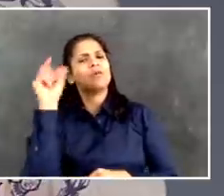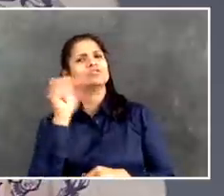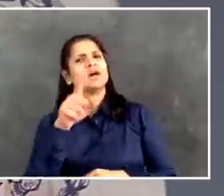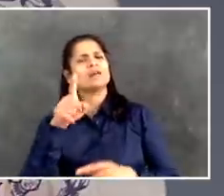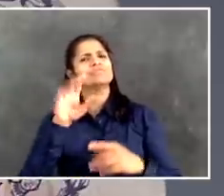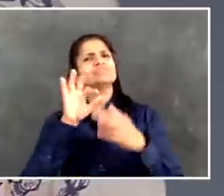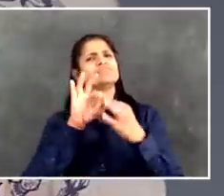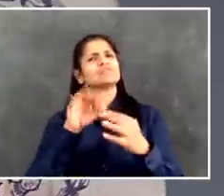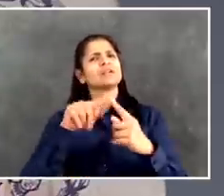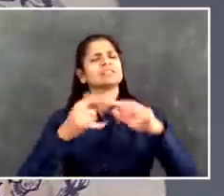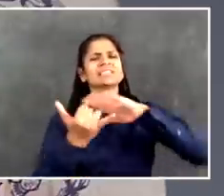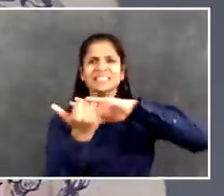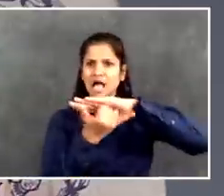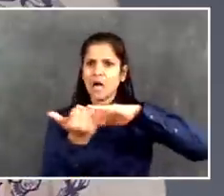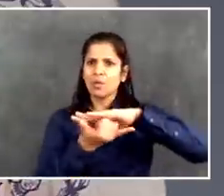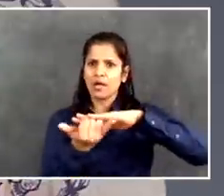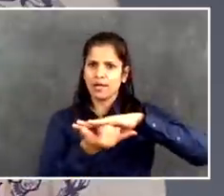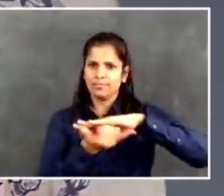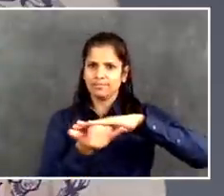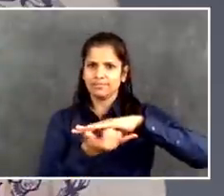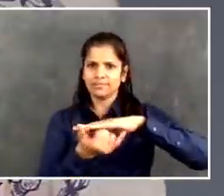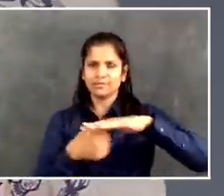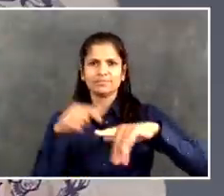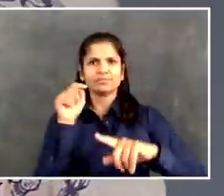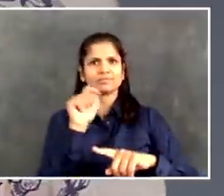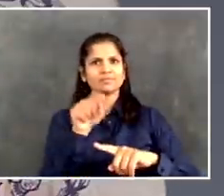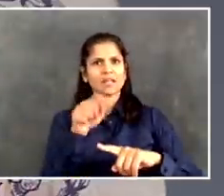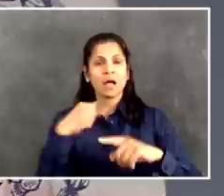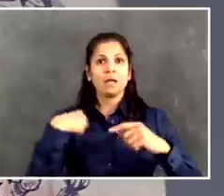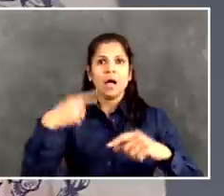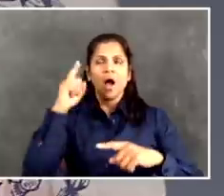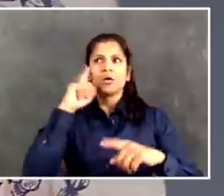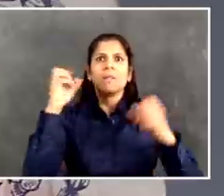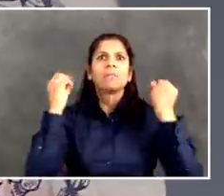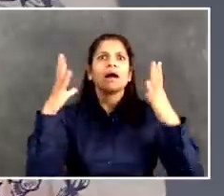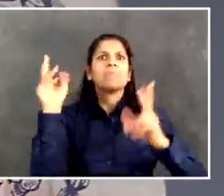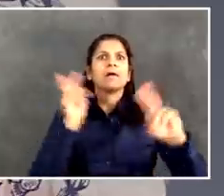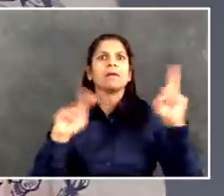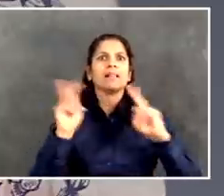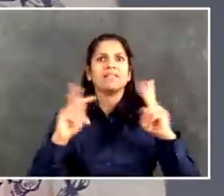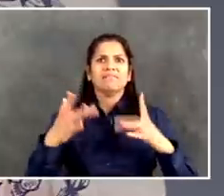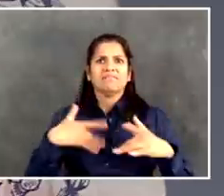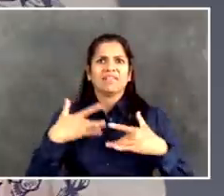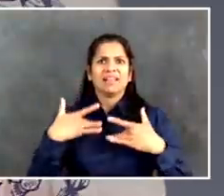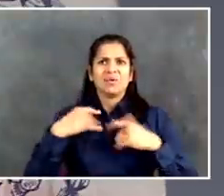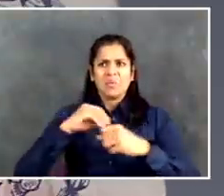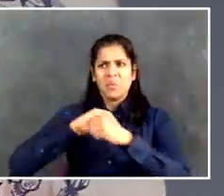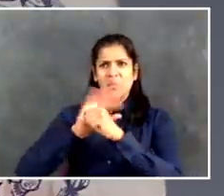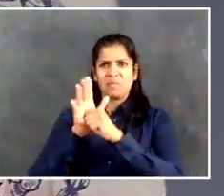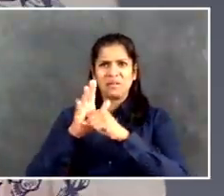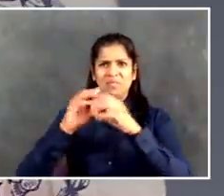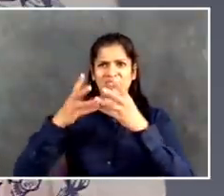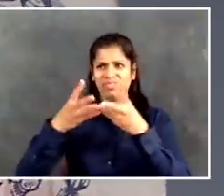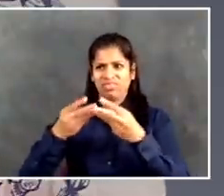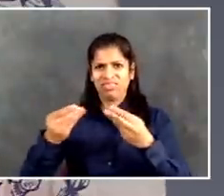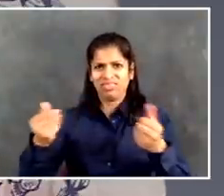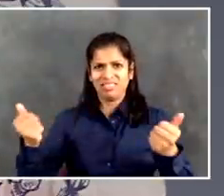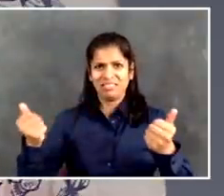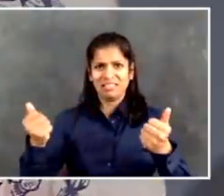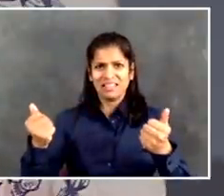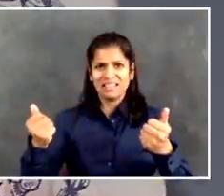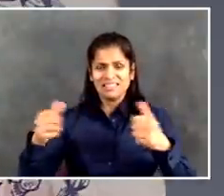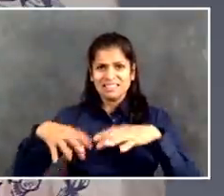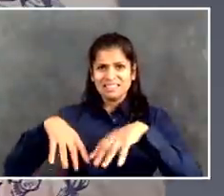considering buying cars to get around. The result of that might be tens of thousands more car trips in the city, which would add congestion, pollution,